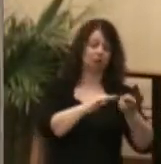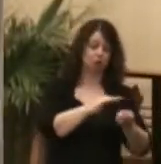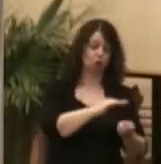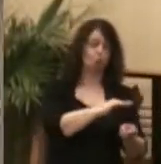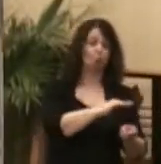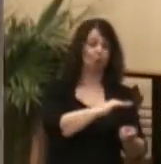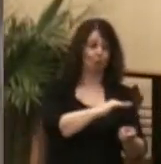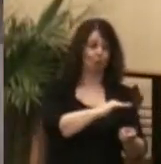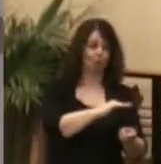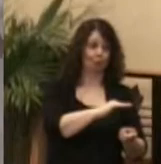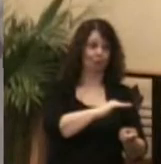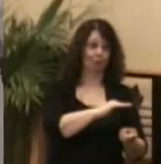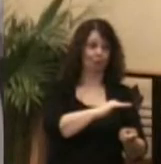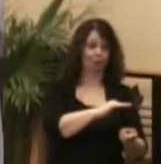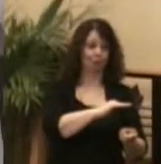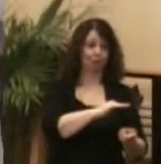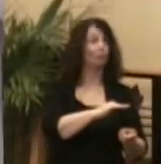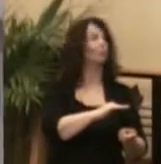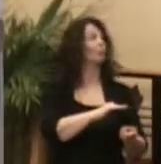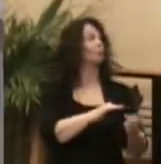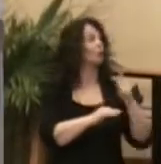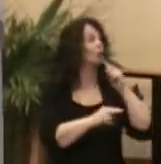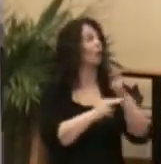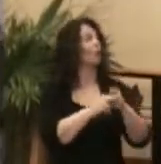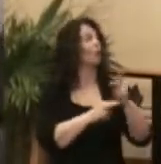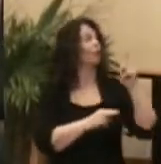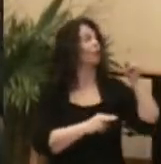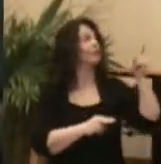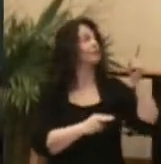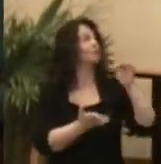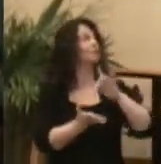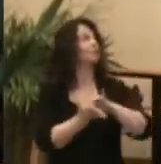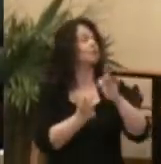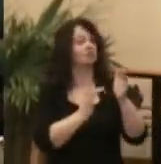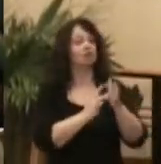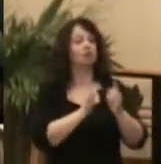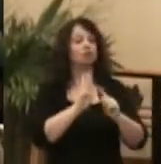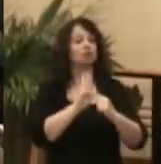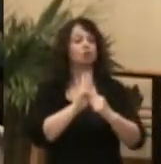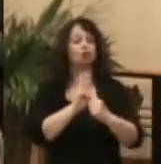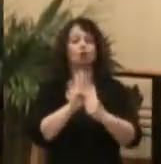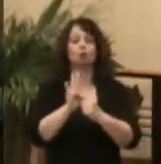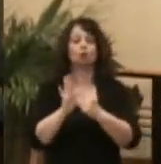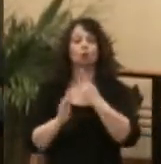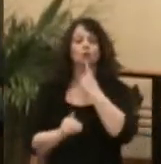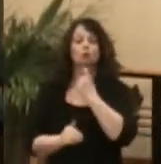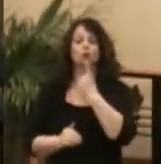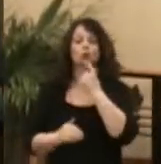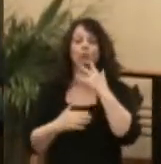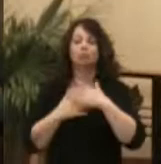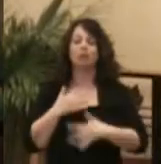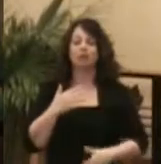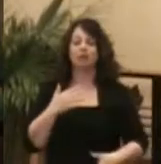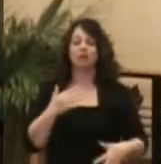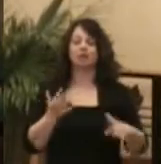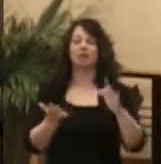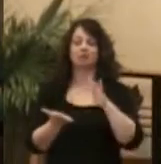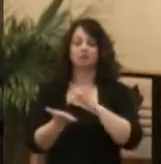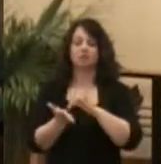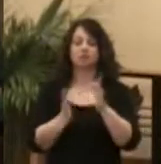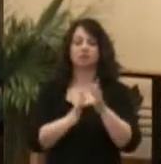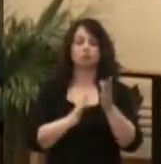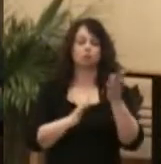We could call this Jesus, okay? This represents the red blood of Jesus and put into the tomb.